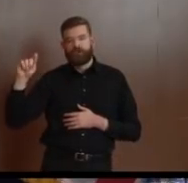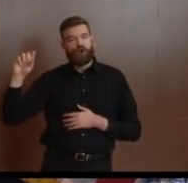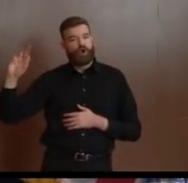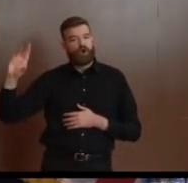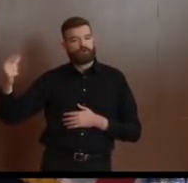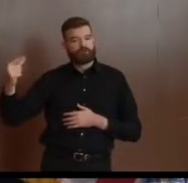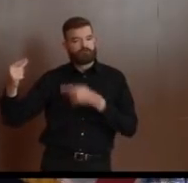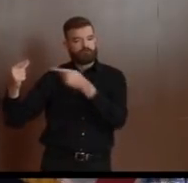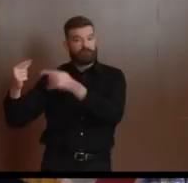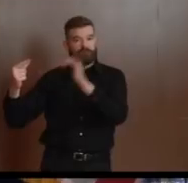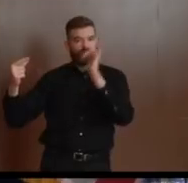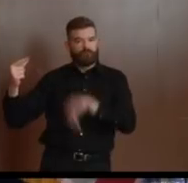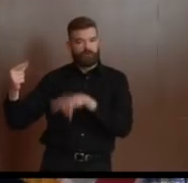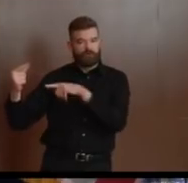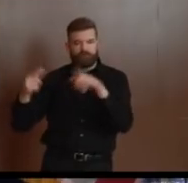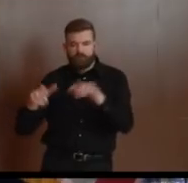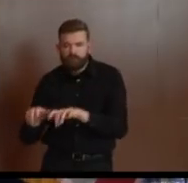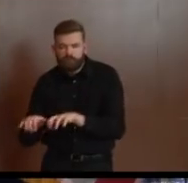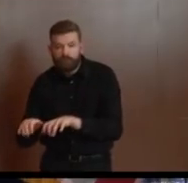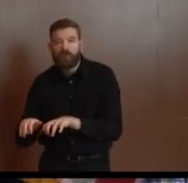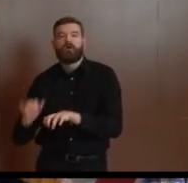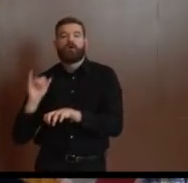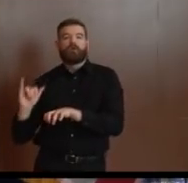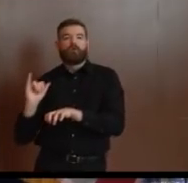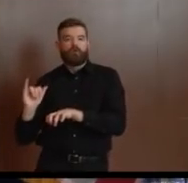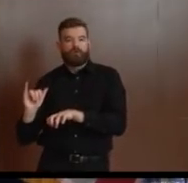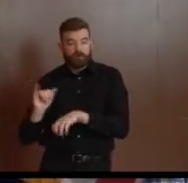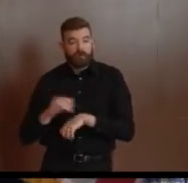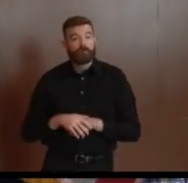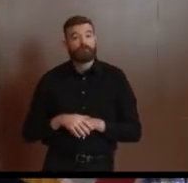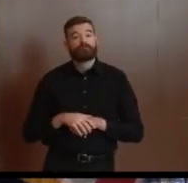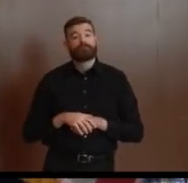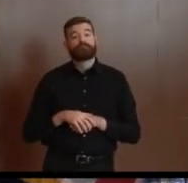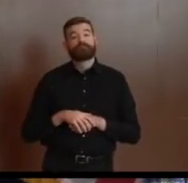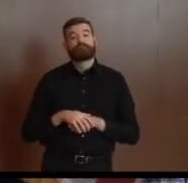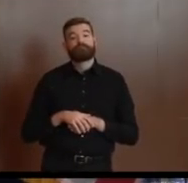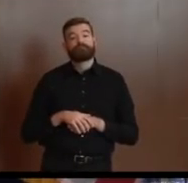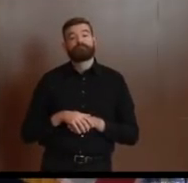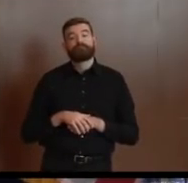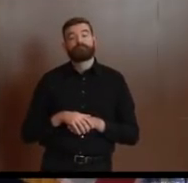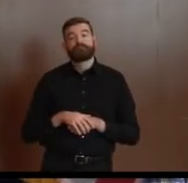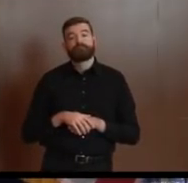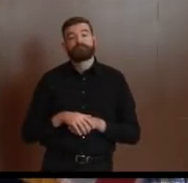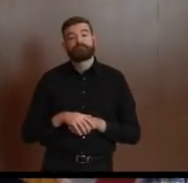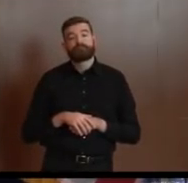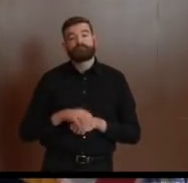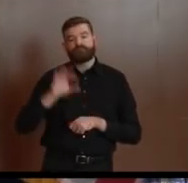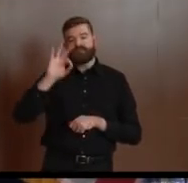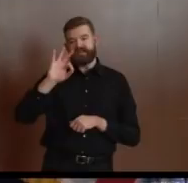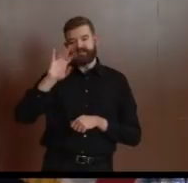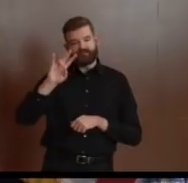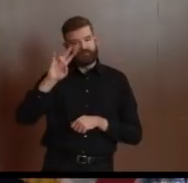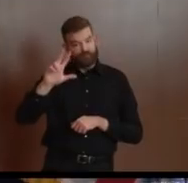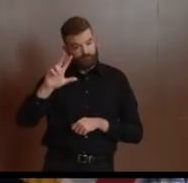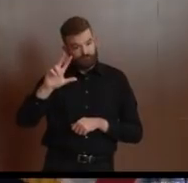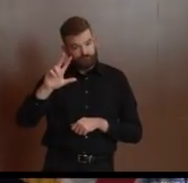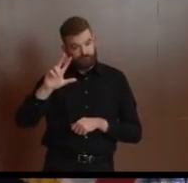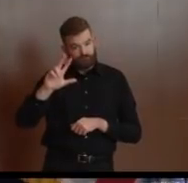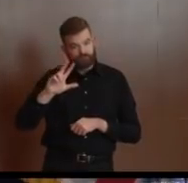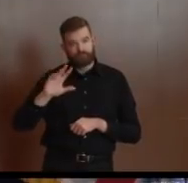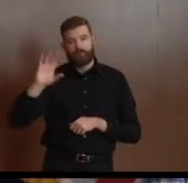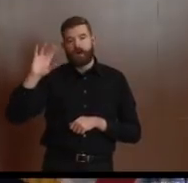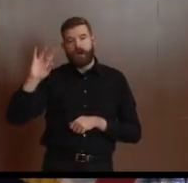-5234. Again, DiabetesFoundationInc.org – and 973-849